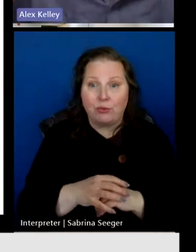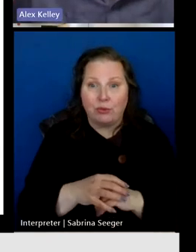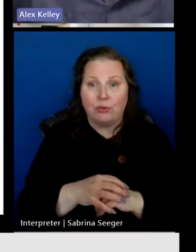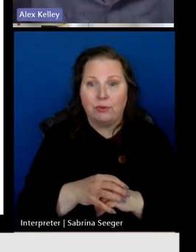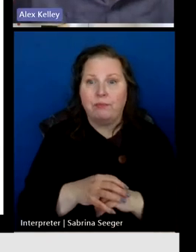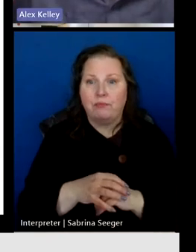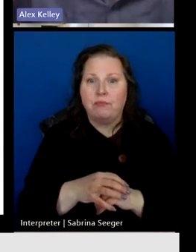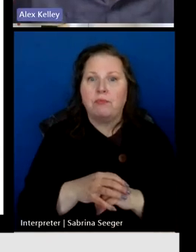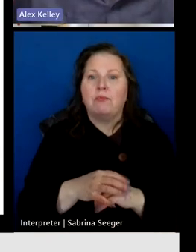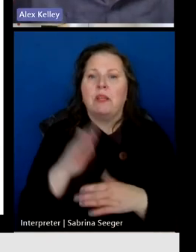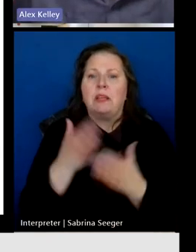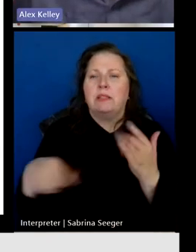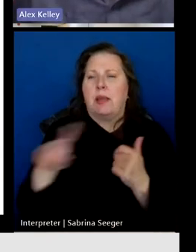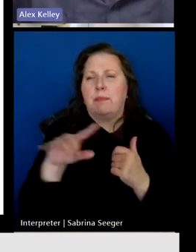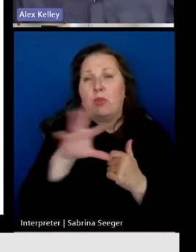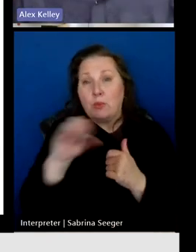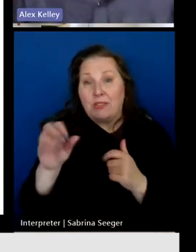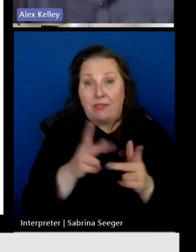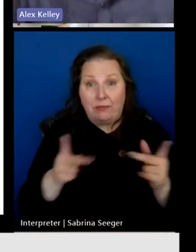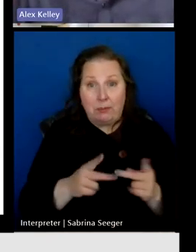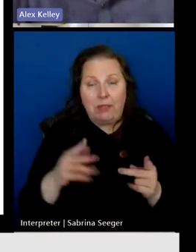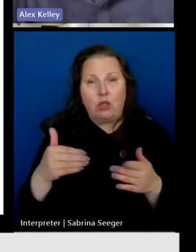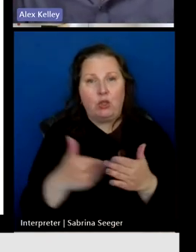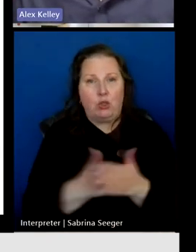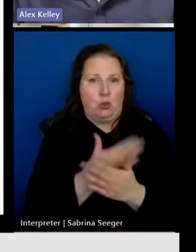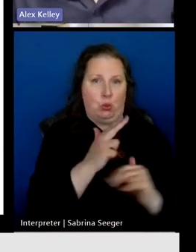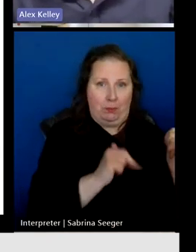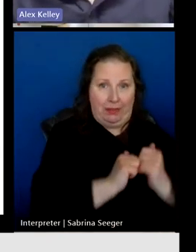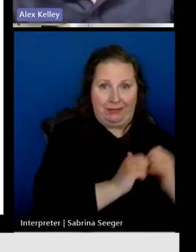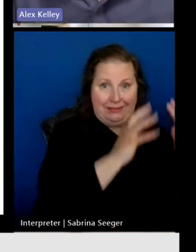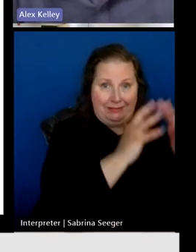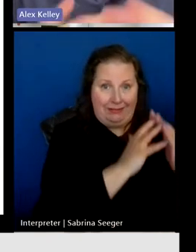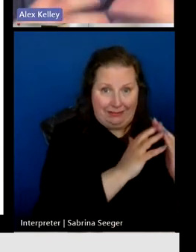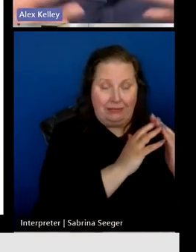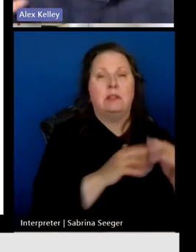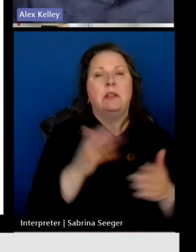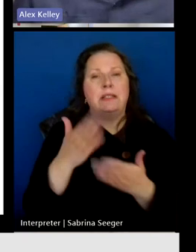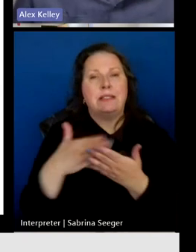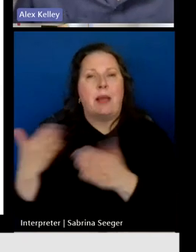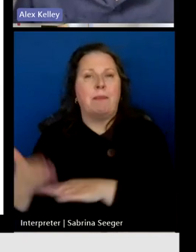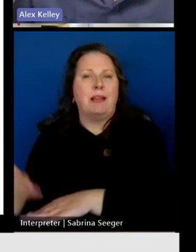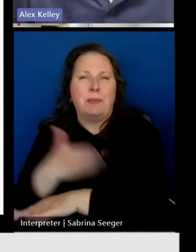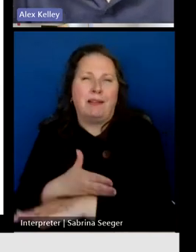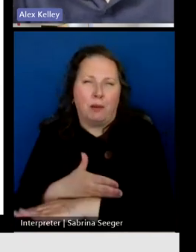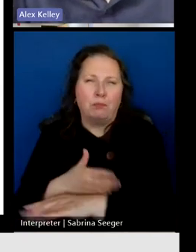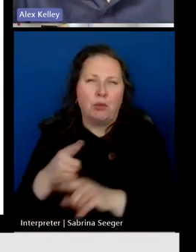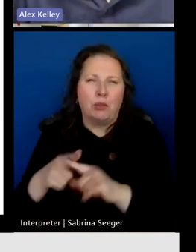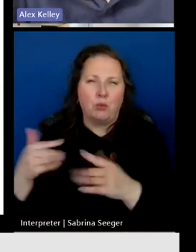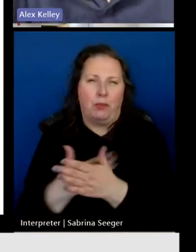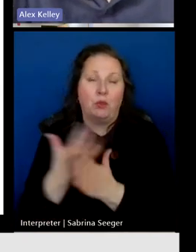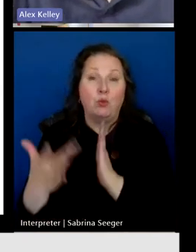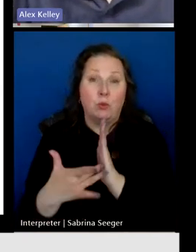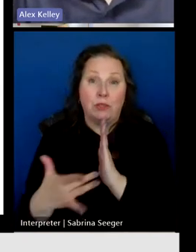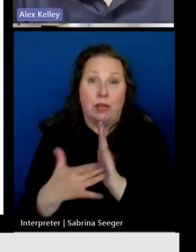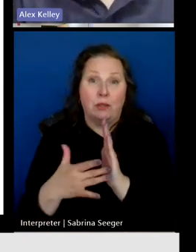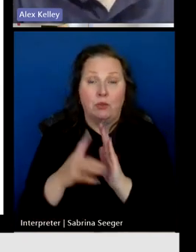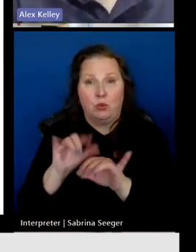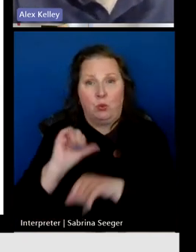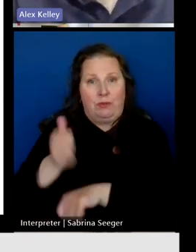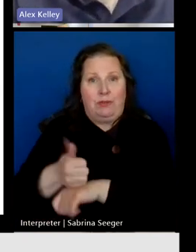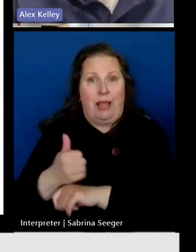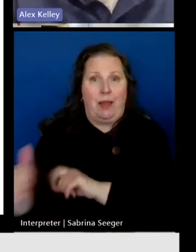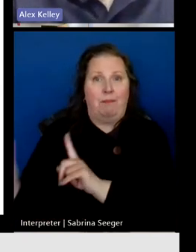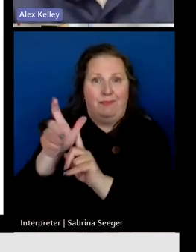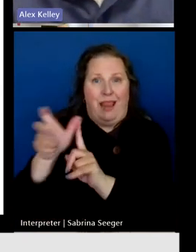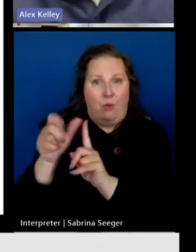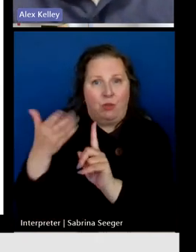You know, some of those 50 sites have been new builds. Many of them have been upgrades with new technology to existing tower sites.